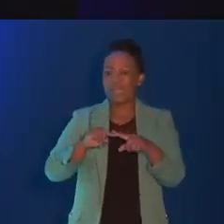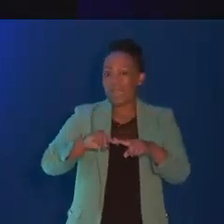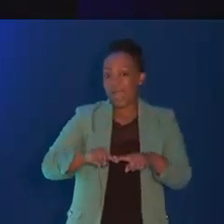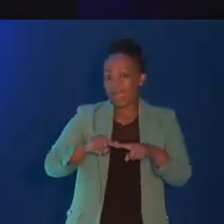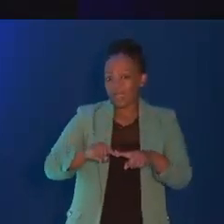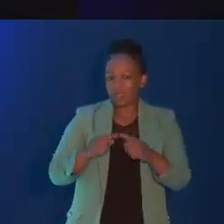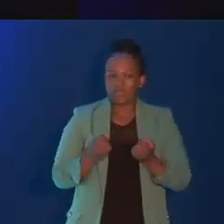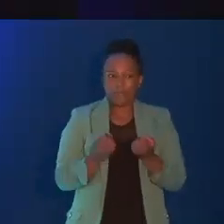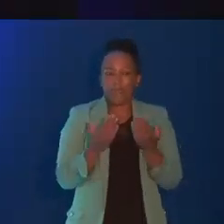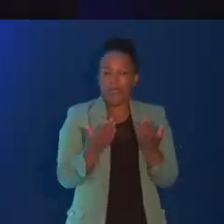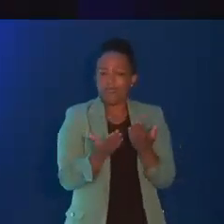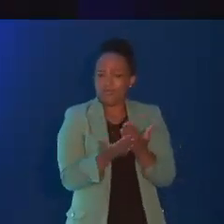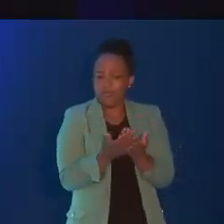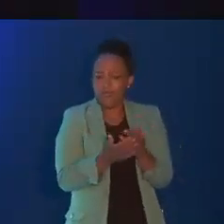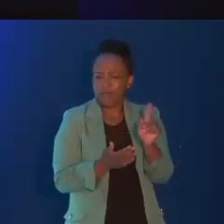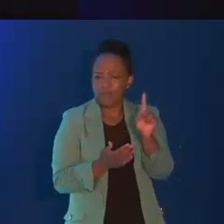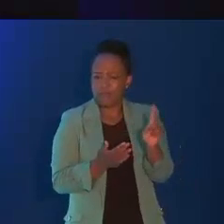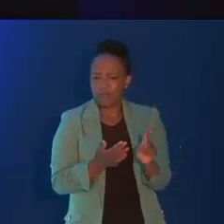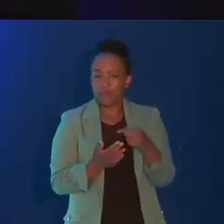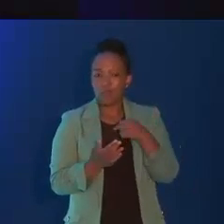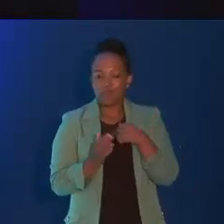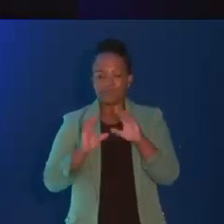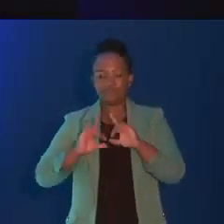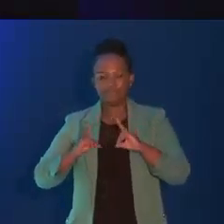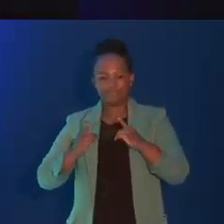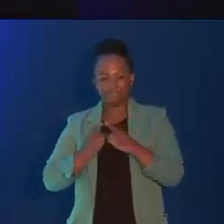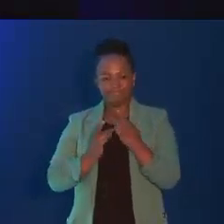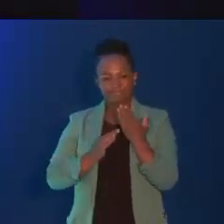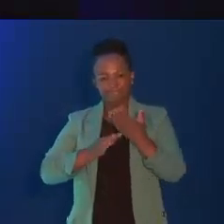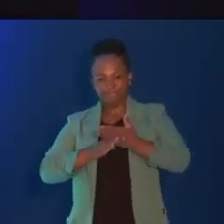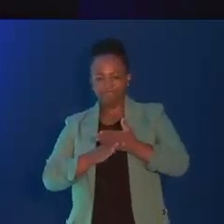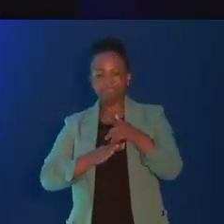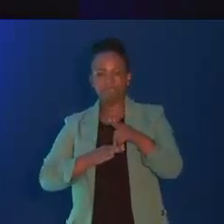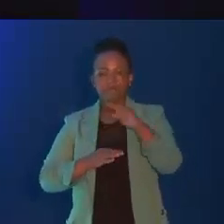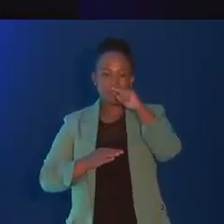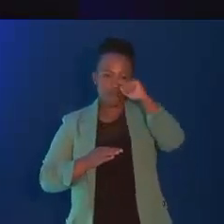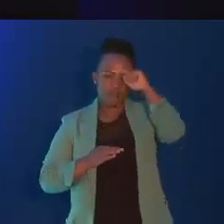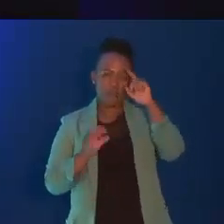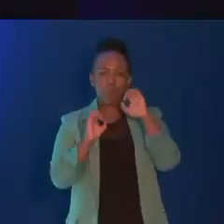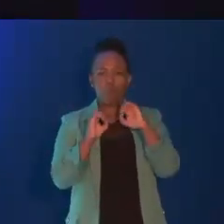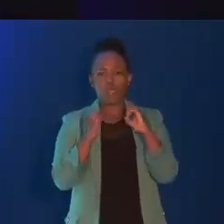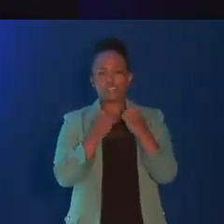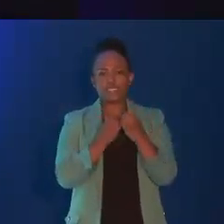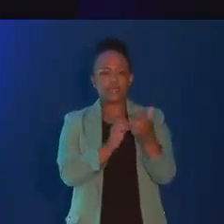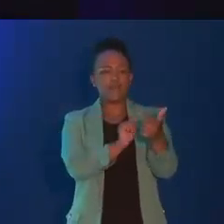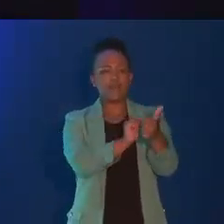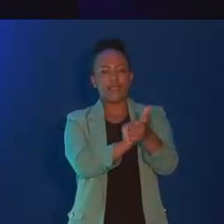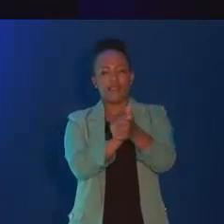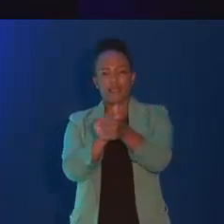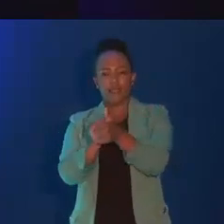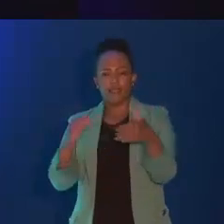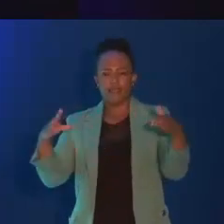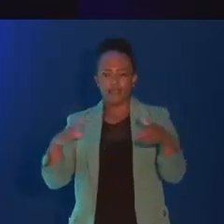supply. This is where we come in as the department together with our portfolio organizations. The model